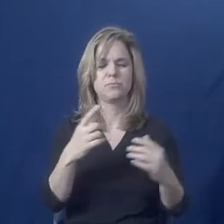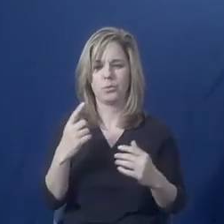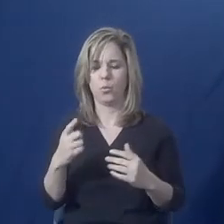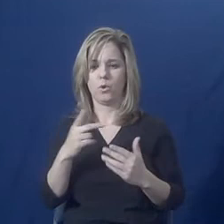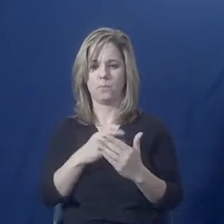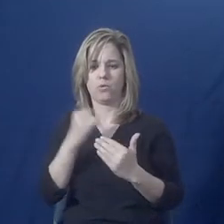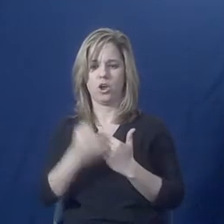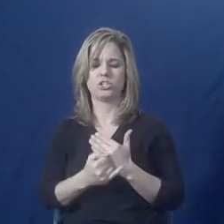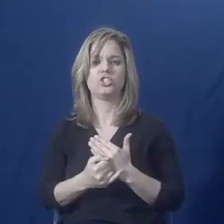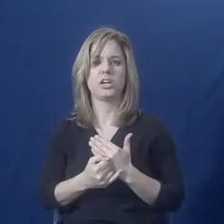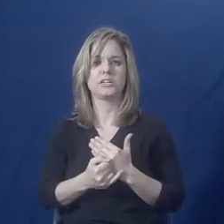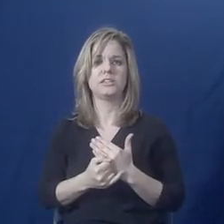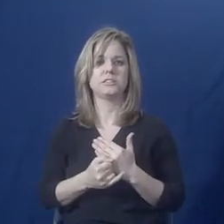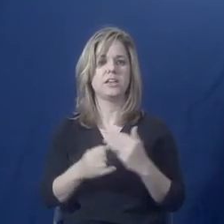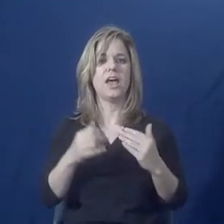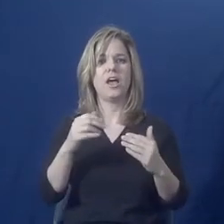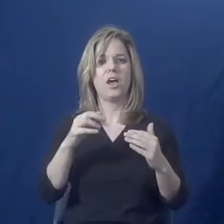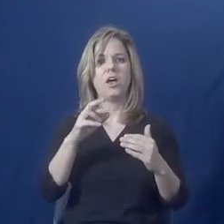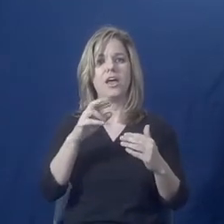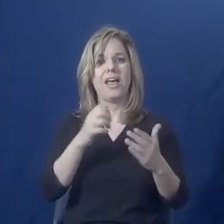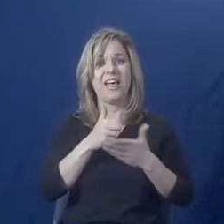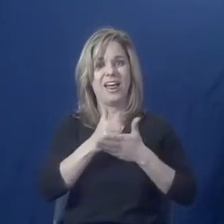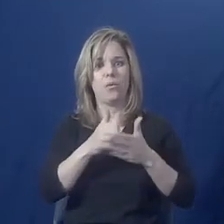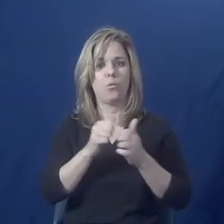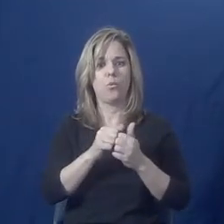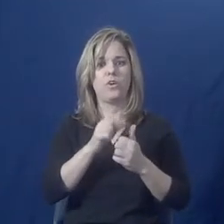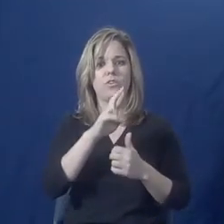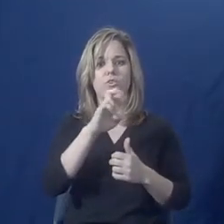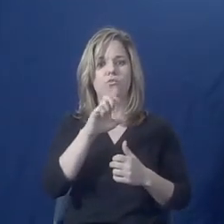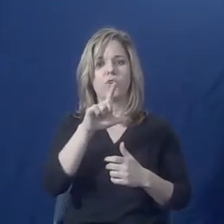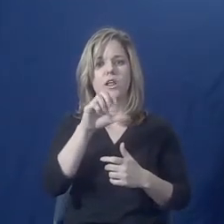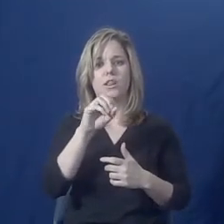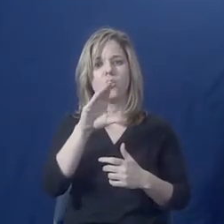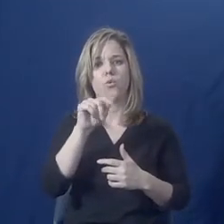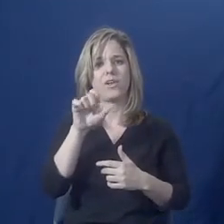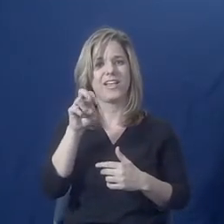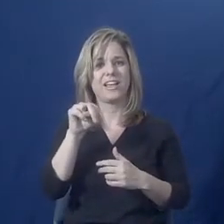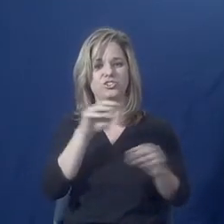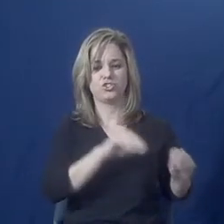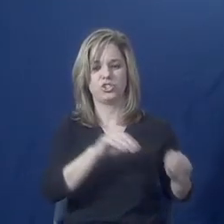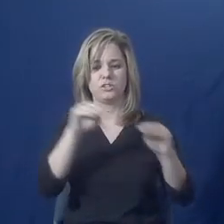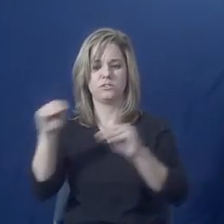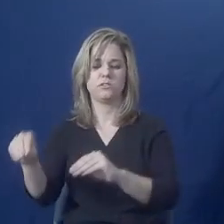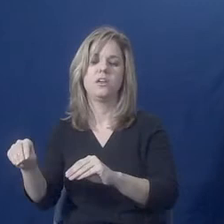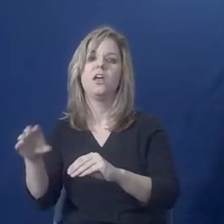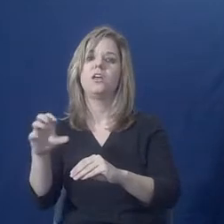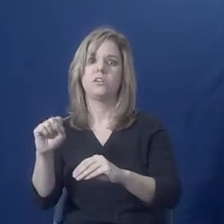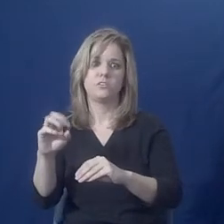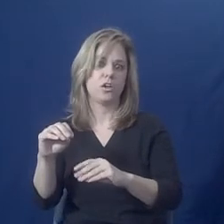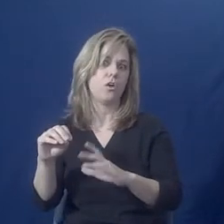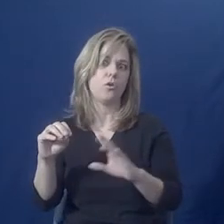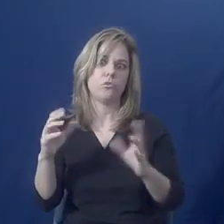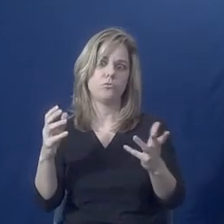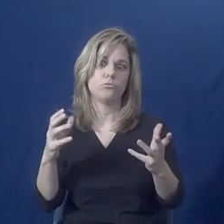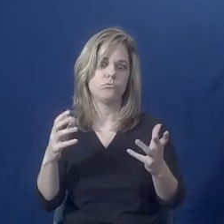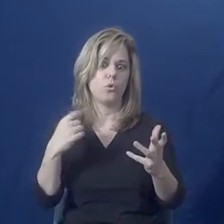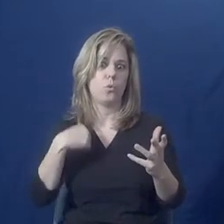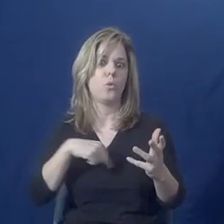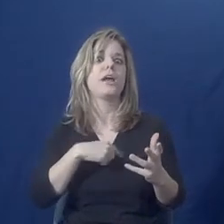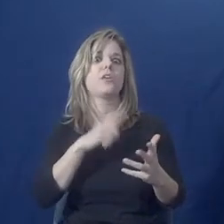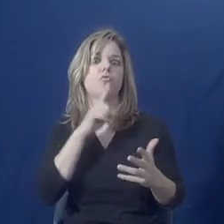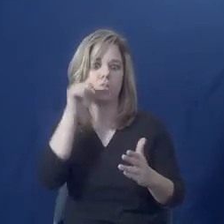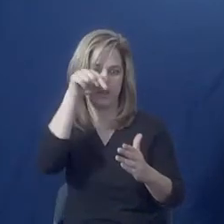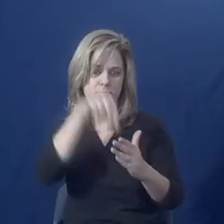directly with survivors to really help somebody assess what is going to be needed for them to be able to